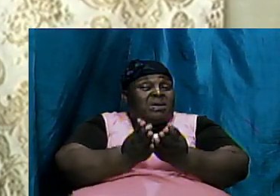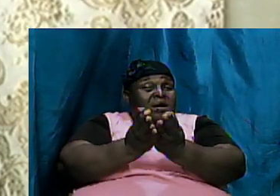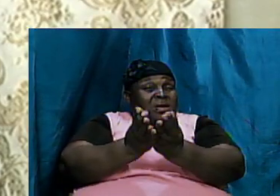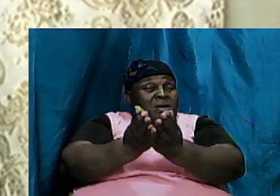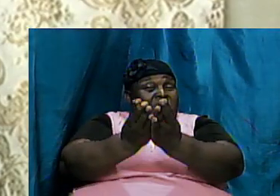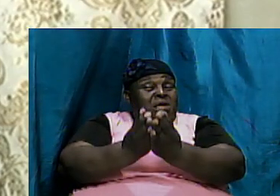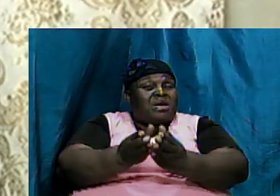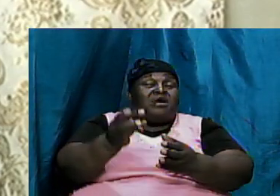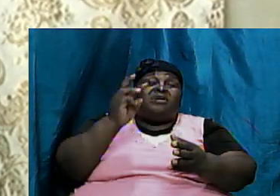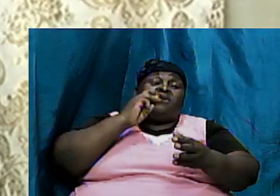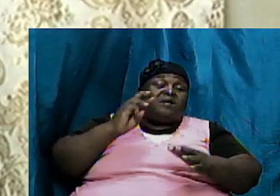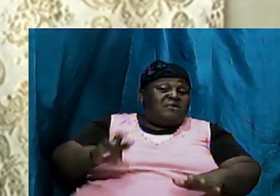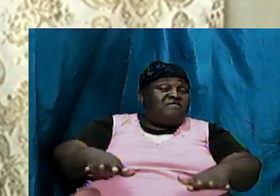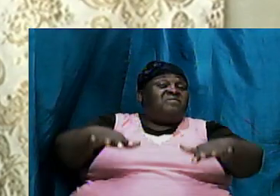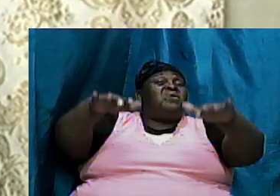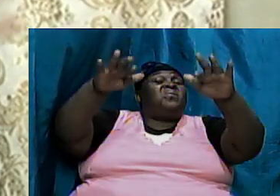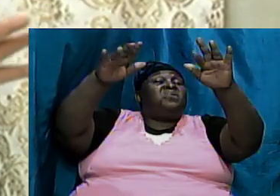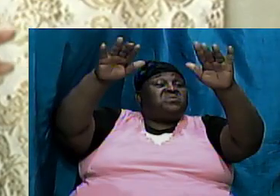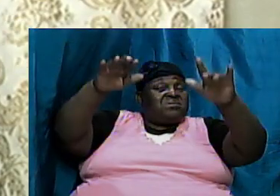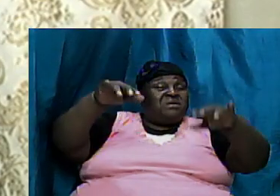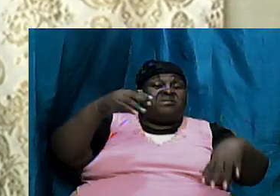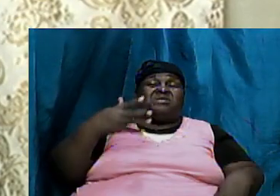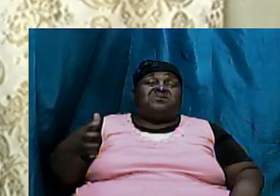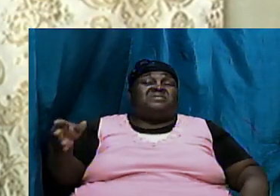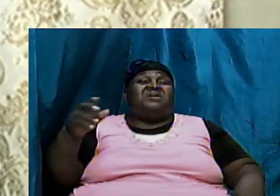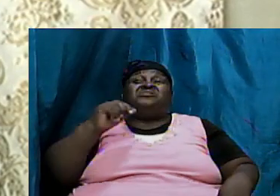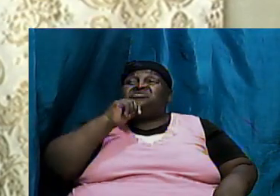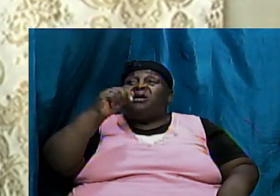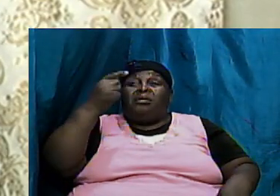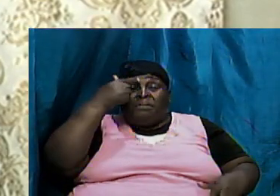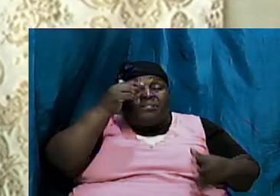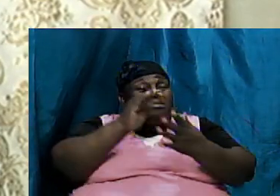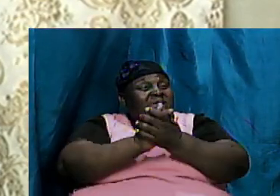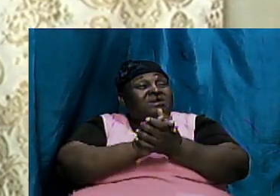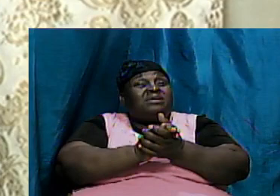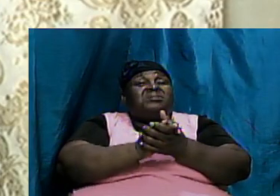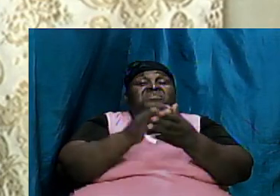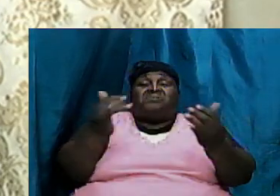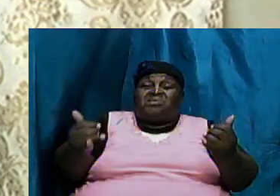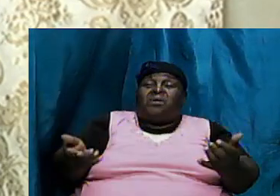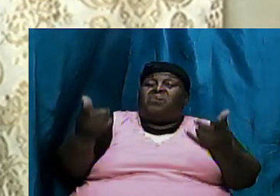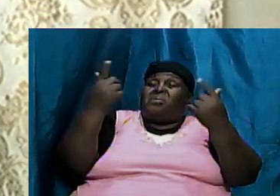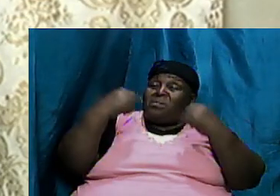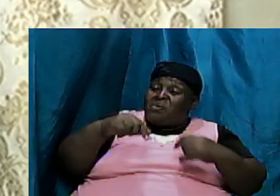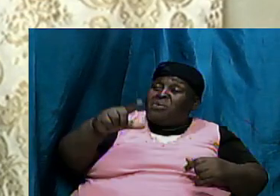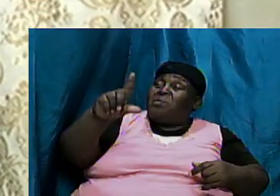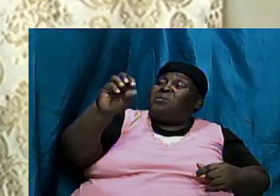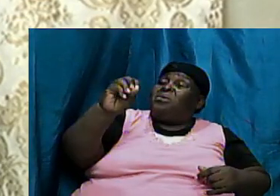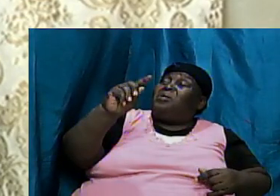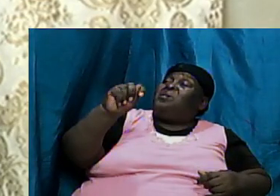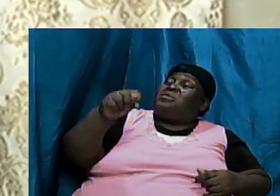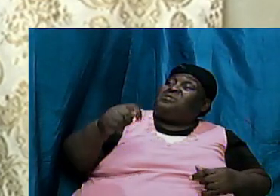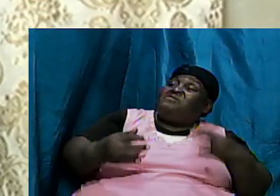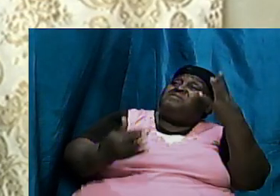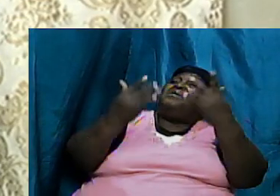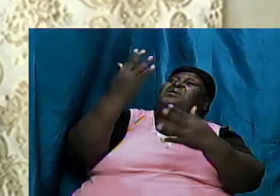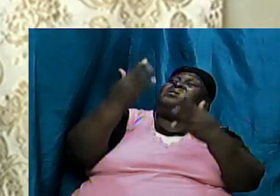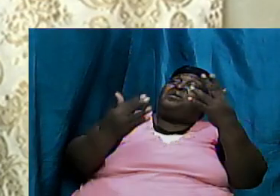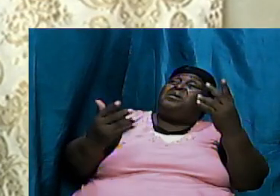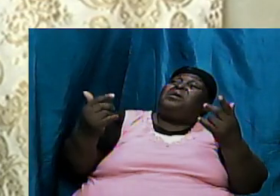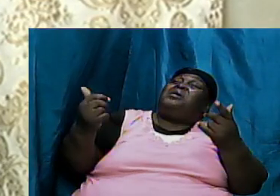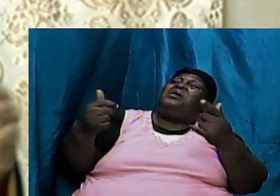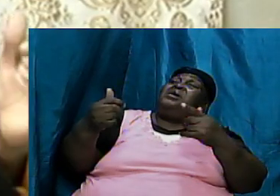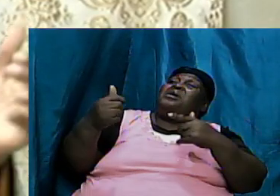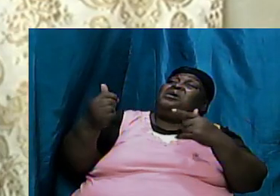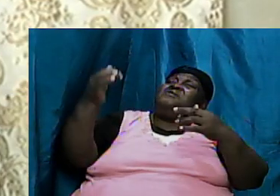about the flood which things are unbelievable you know come to Lot and you talk about fire and brimstone came down from